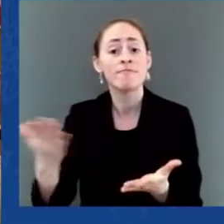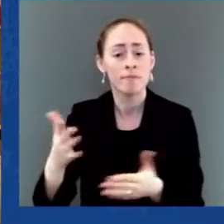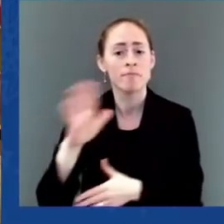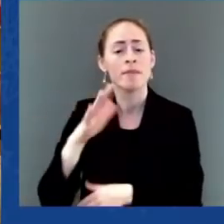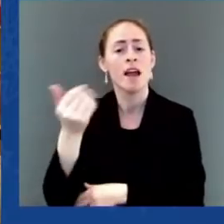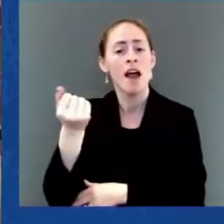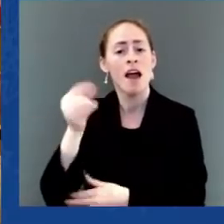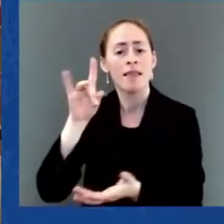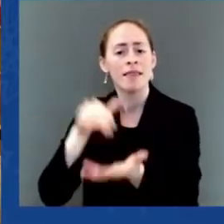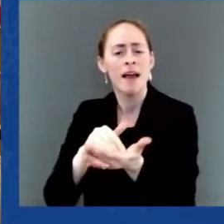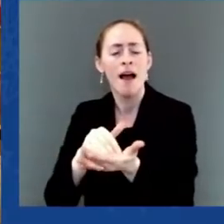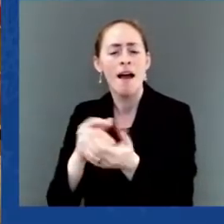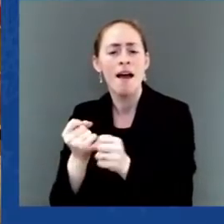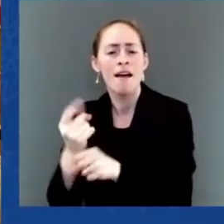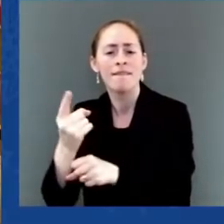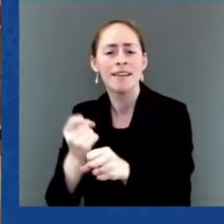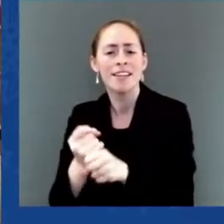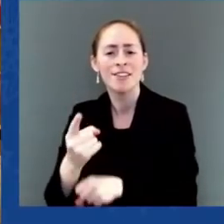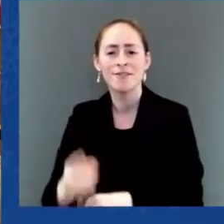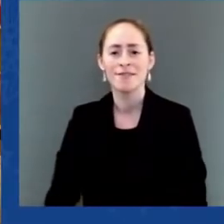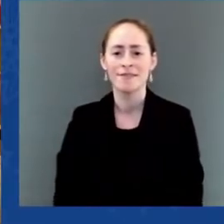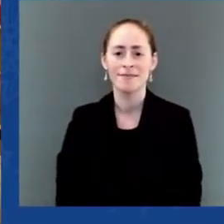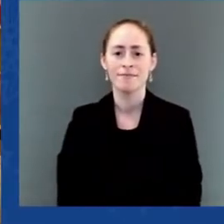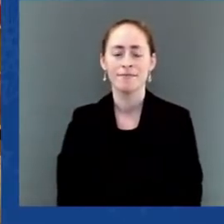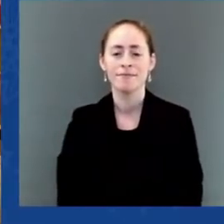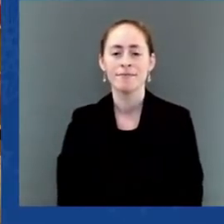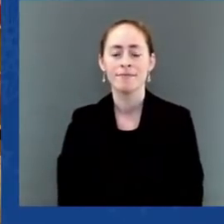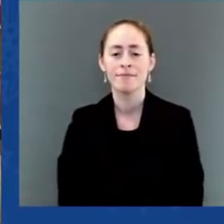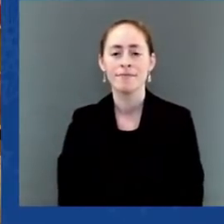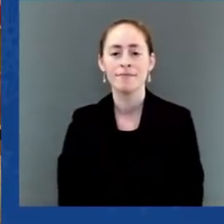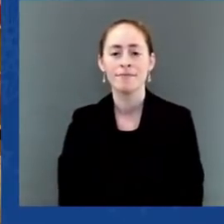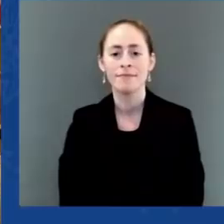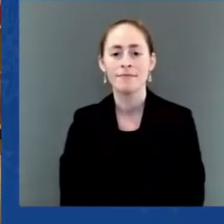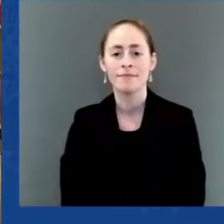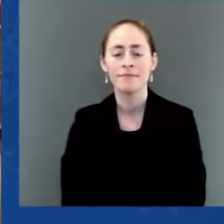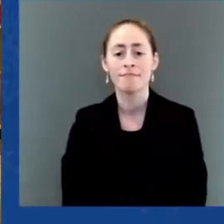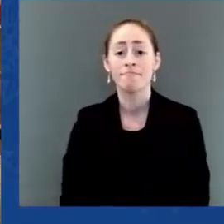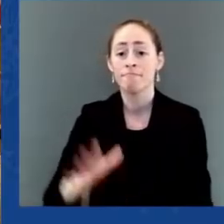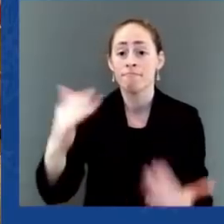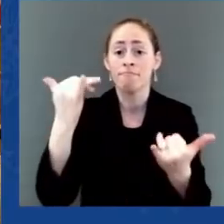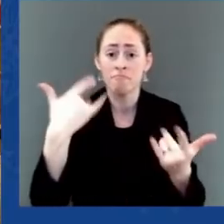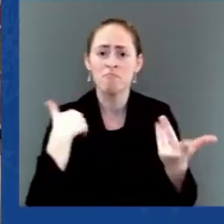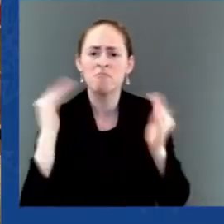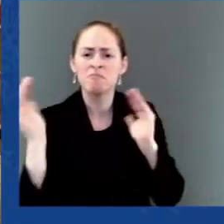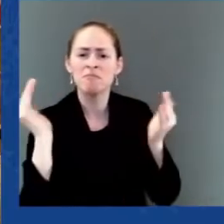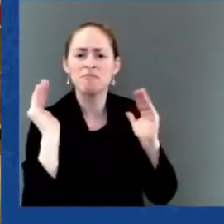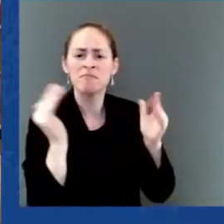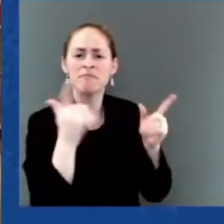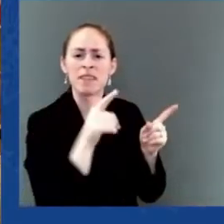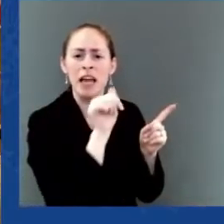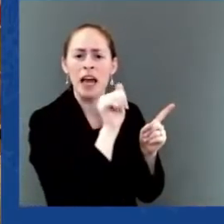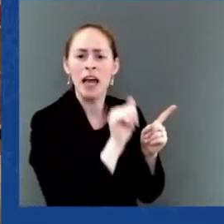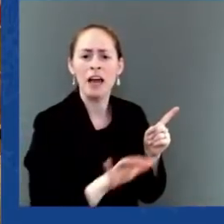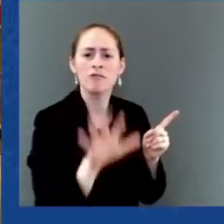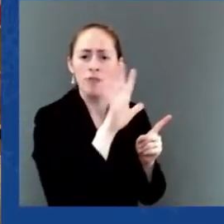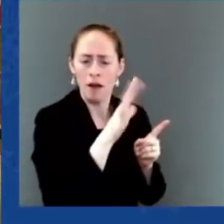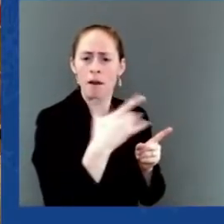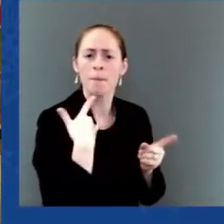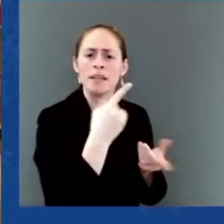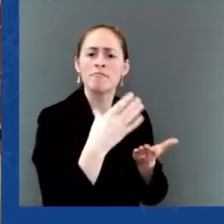it is $4,000 in Asia. Nonetheless, currently, consumers within our region